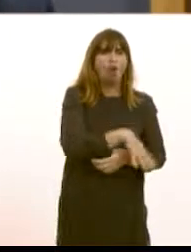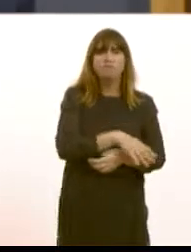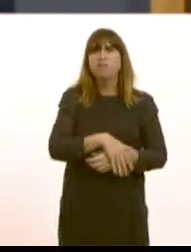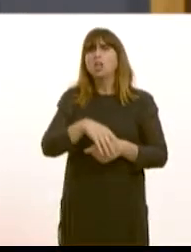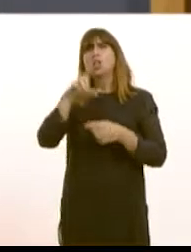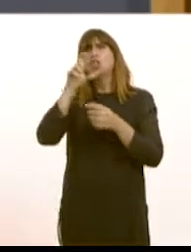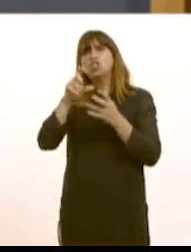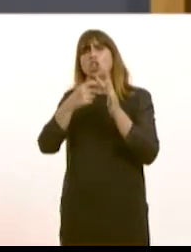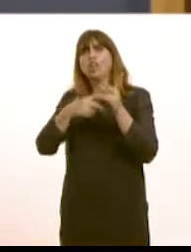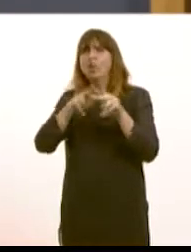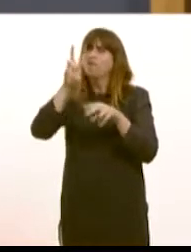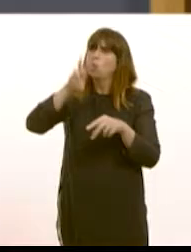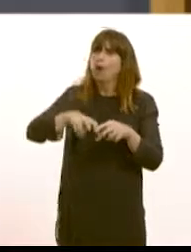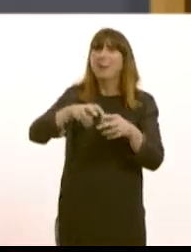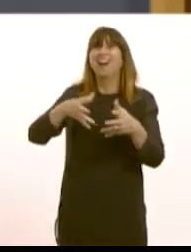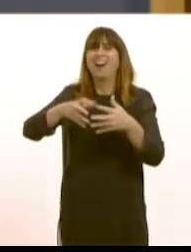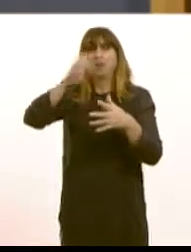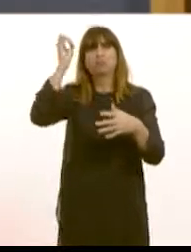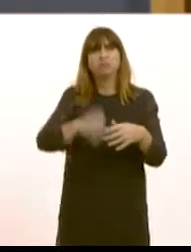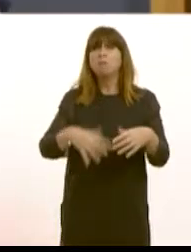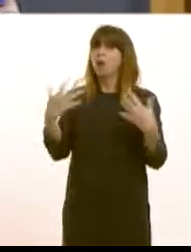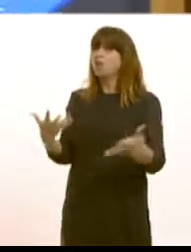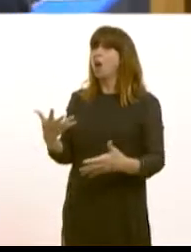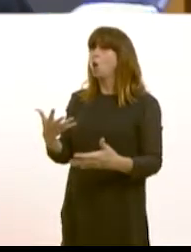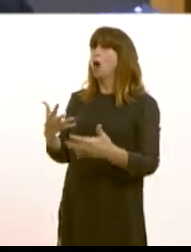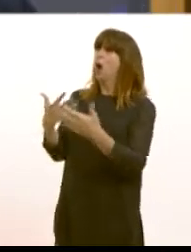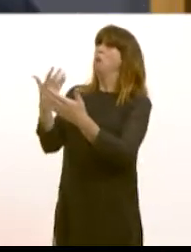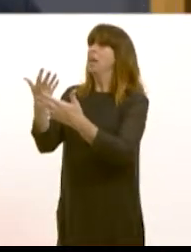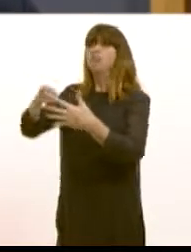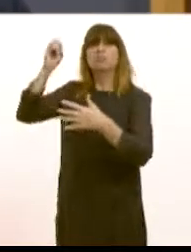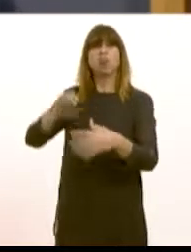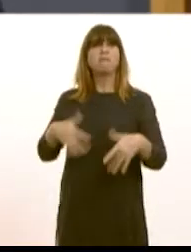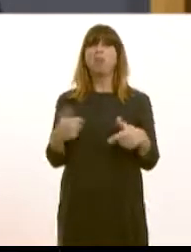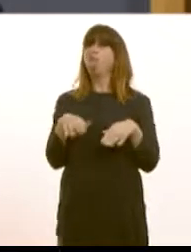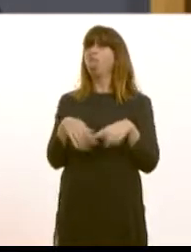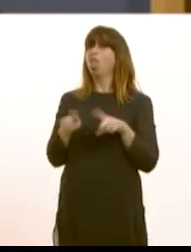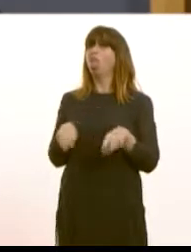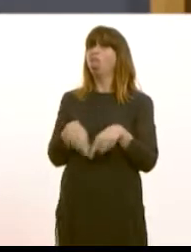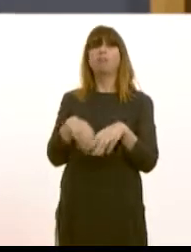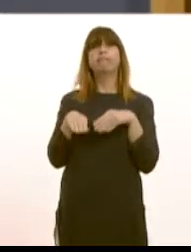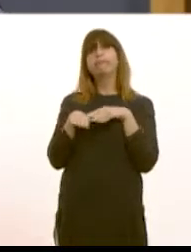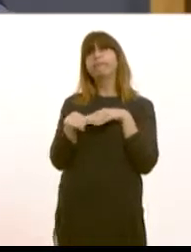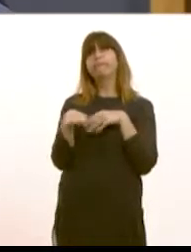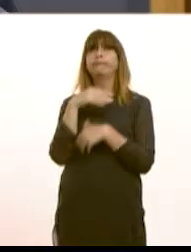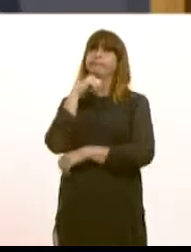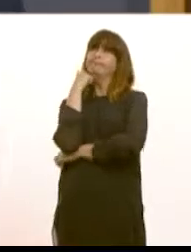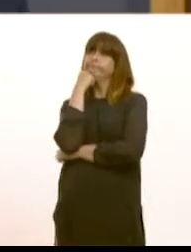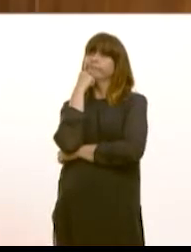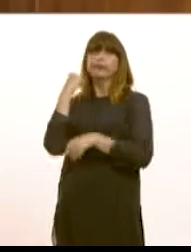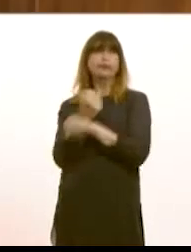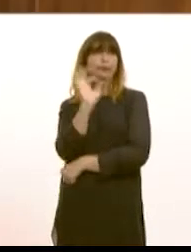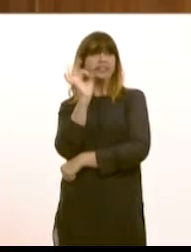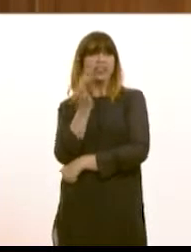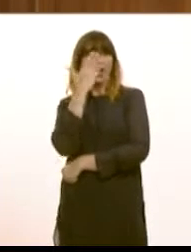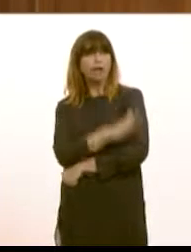are all projects that are too difficult, too hard, kick them into the long grass, ultimately do nothing. Well, it's not good enough to have a do-nothing administration here in Cardiff